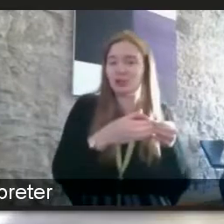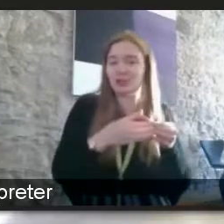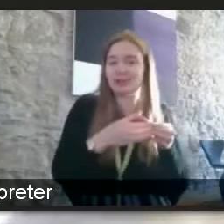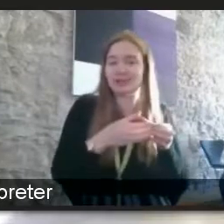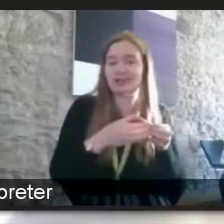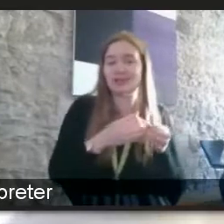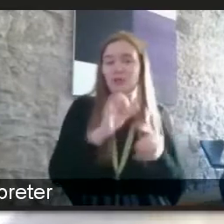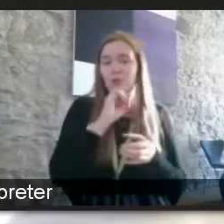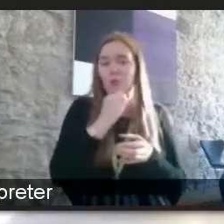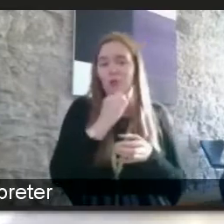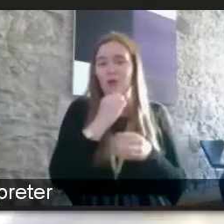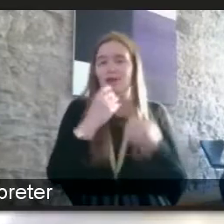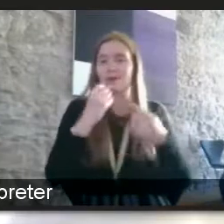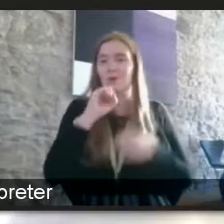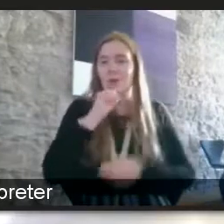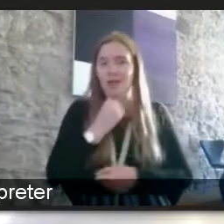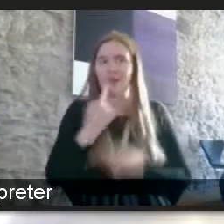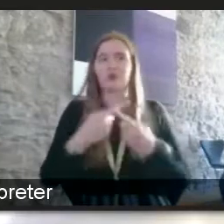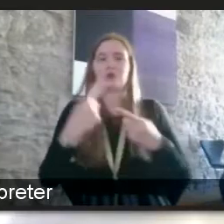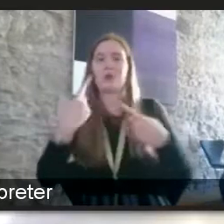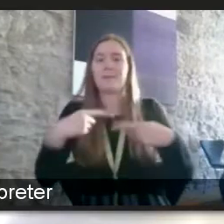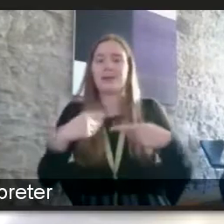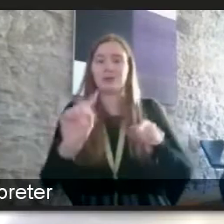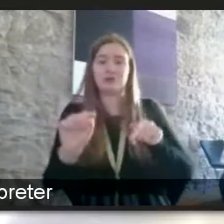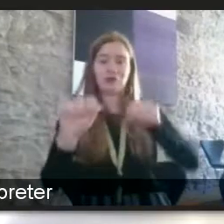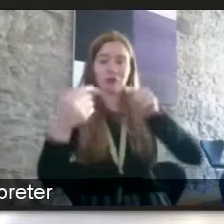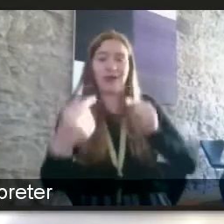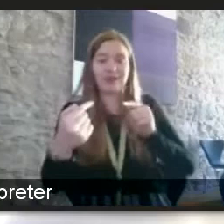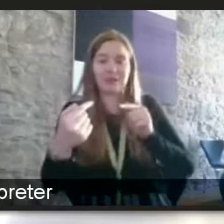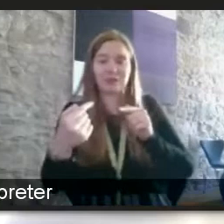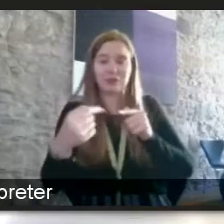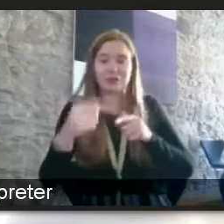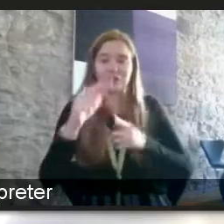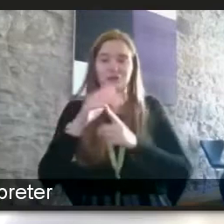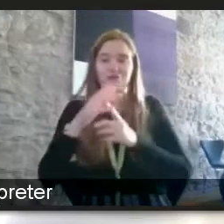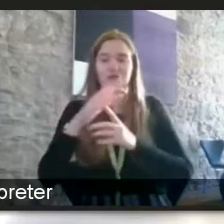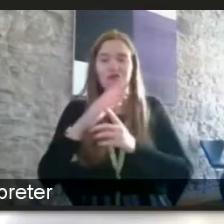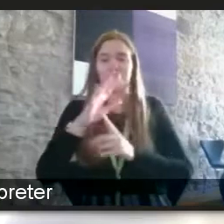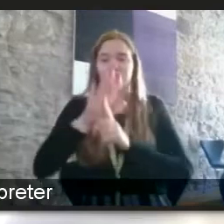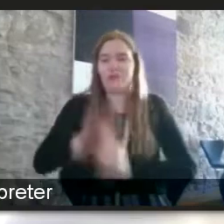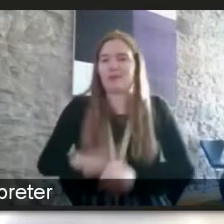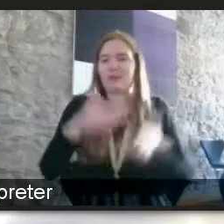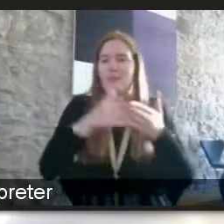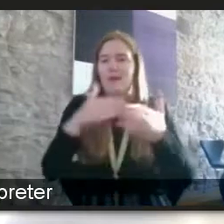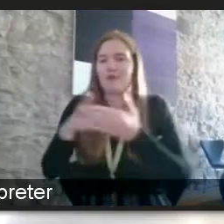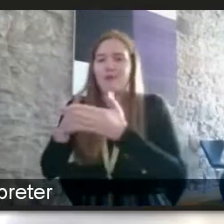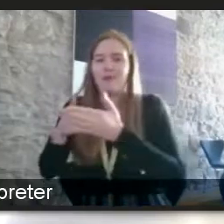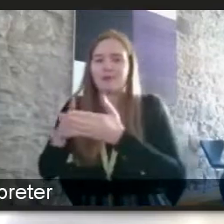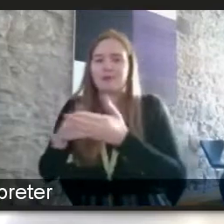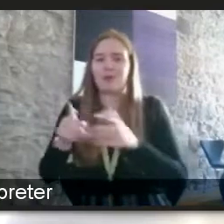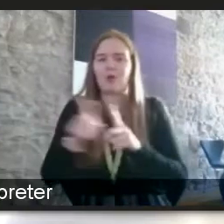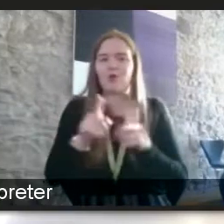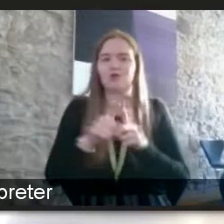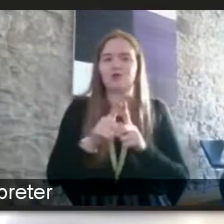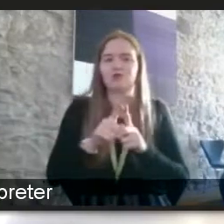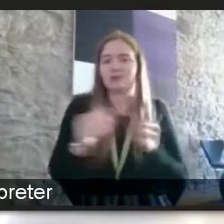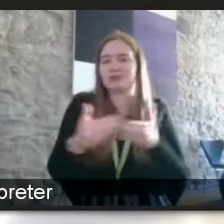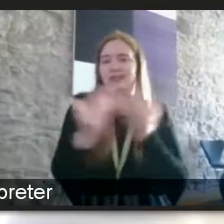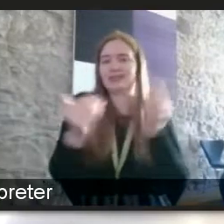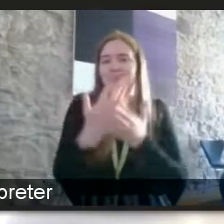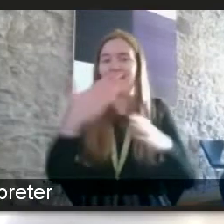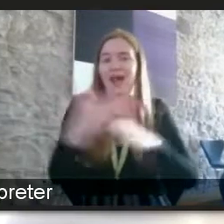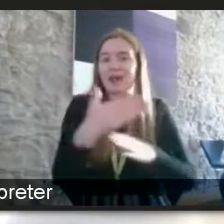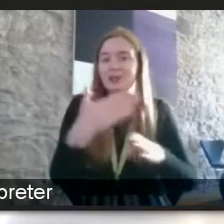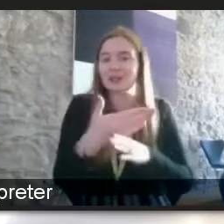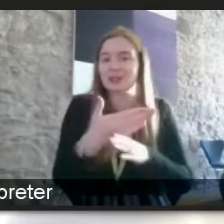an ability to challenge discriminatory barriers that that exist and and indeed to take action and indeed to